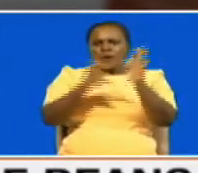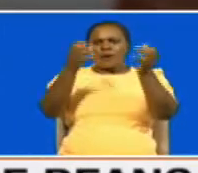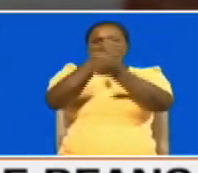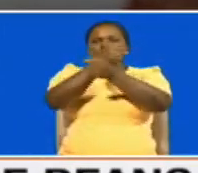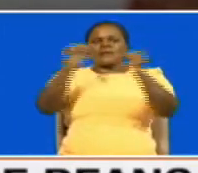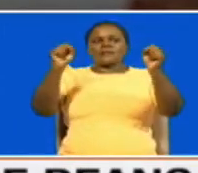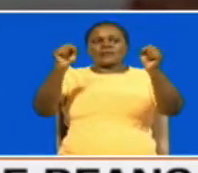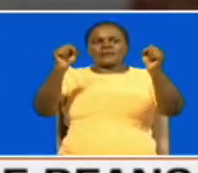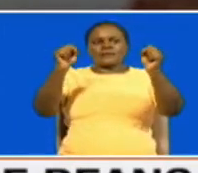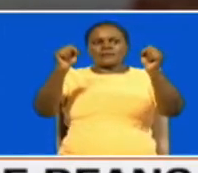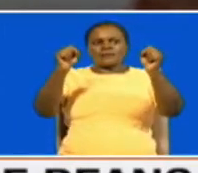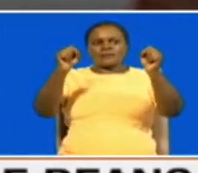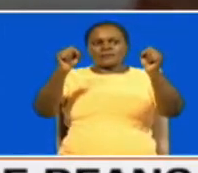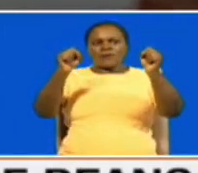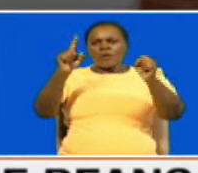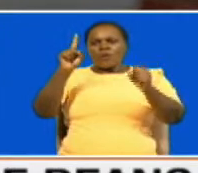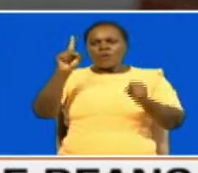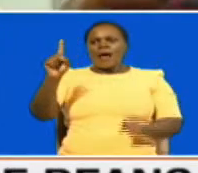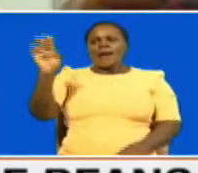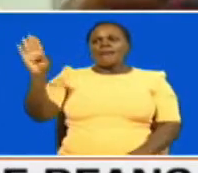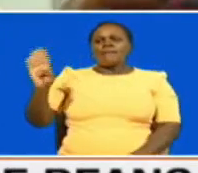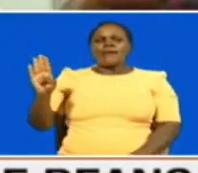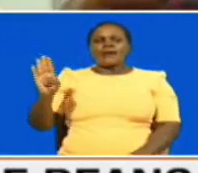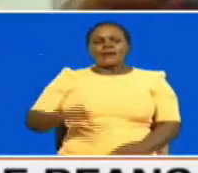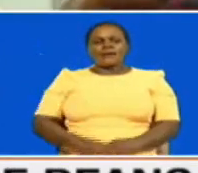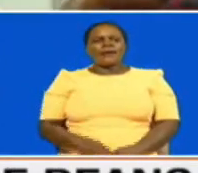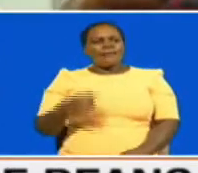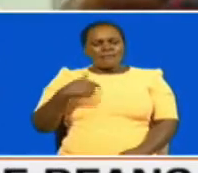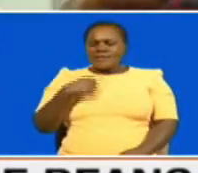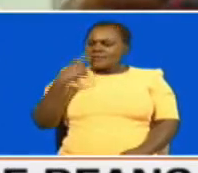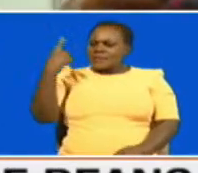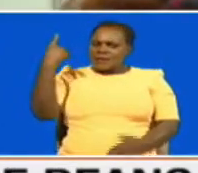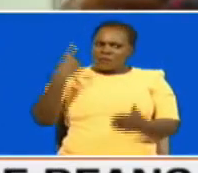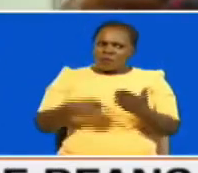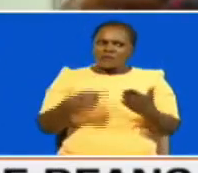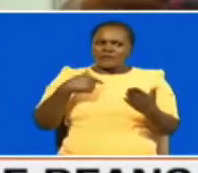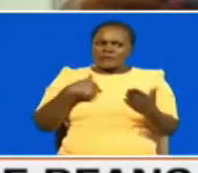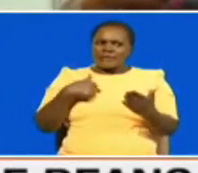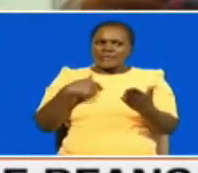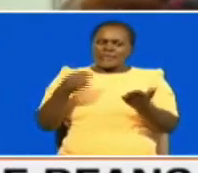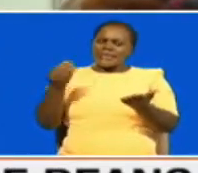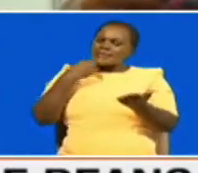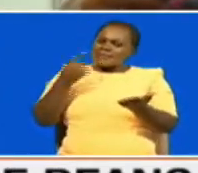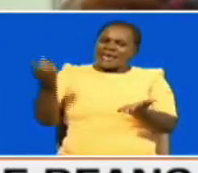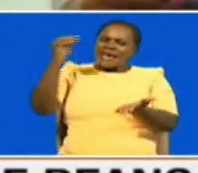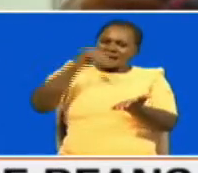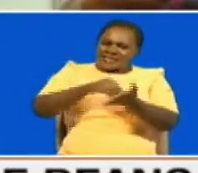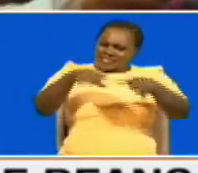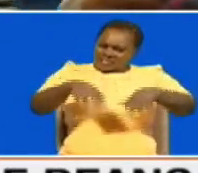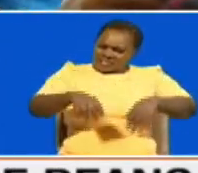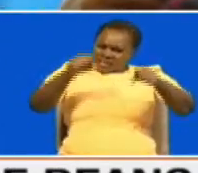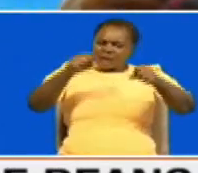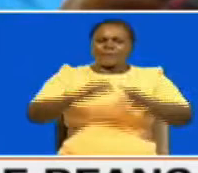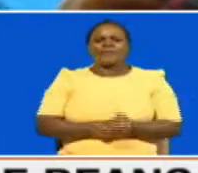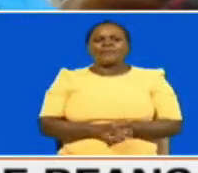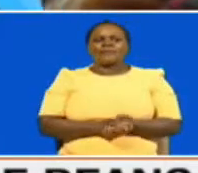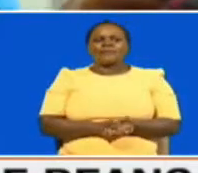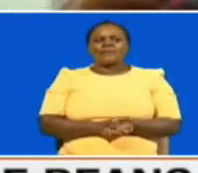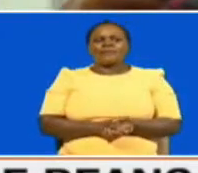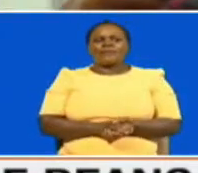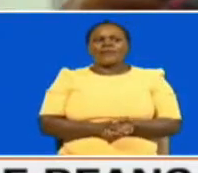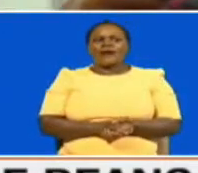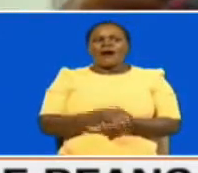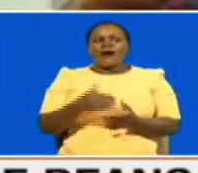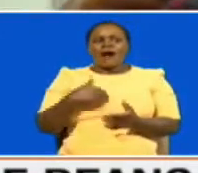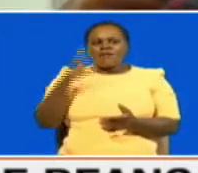presidency of 1 billion shillings what i am saying and which i still repeat chair is that there are